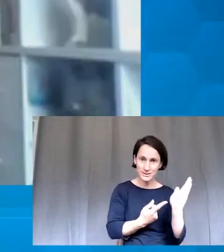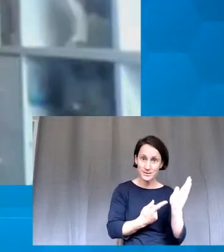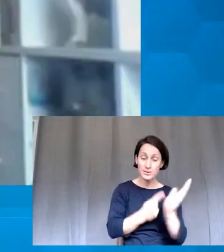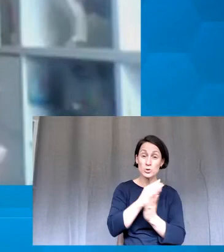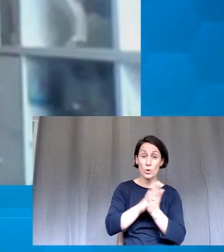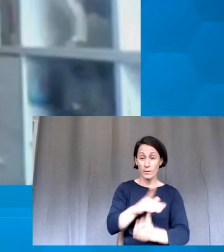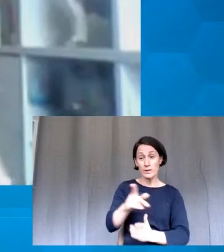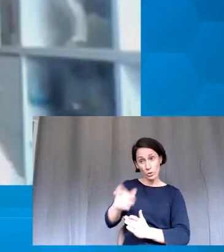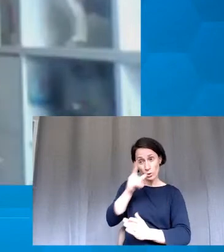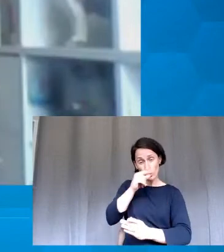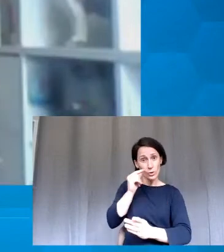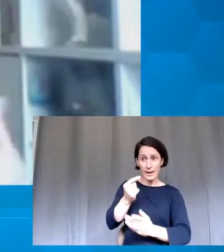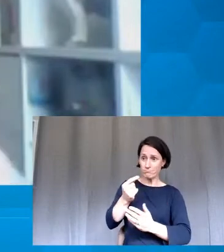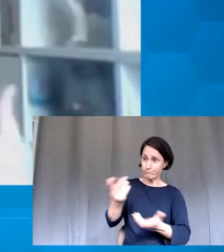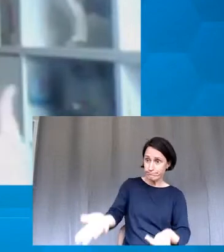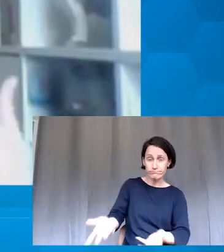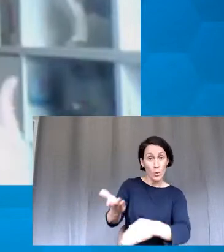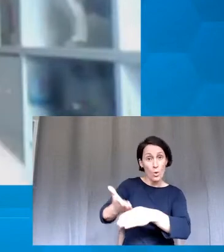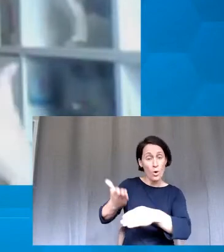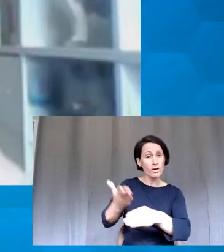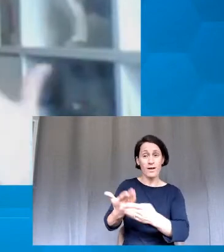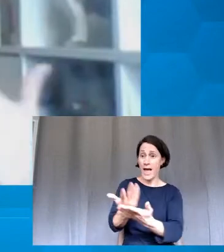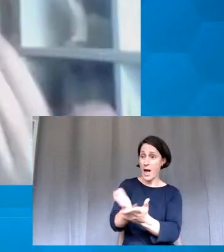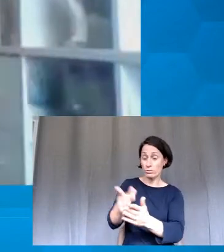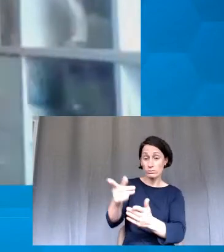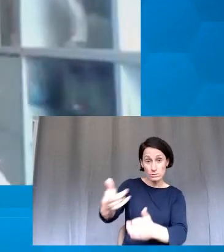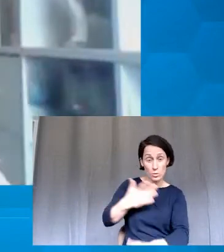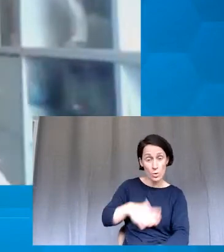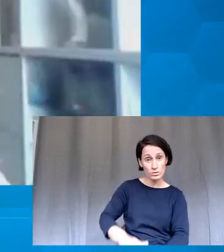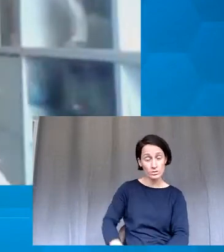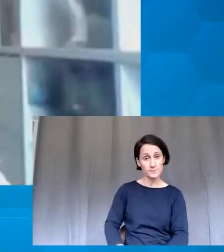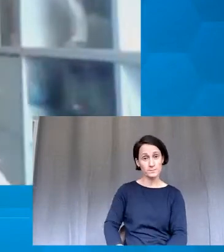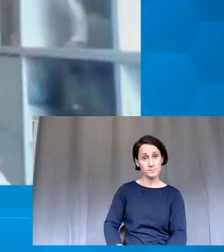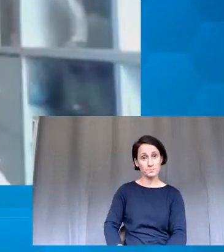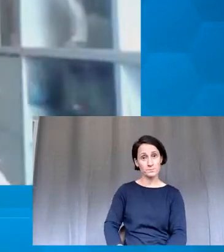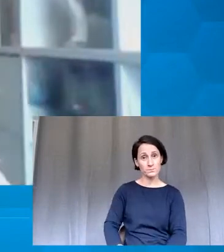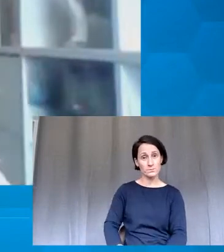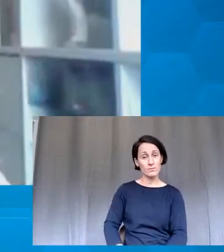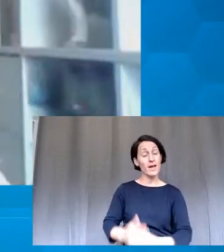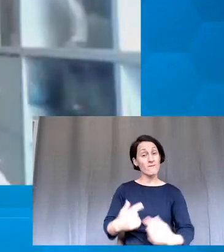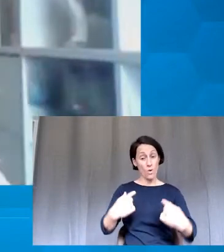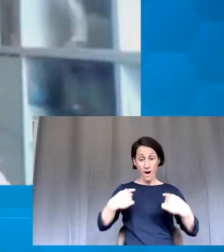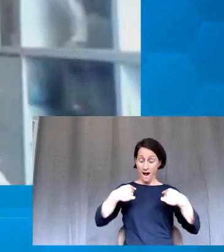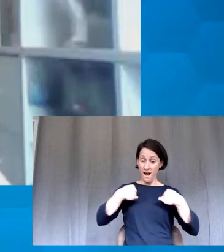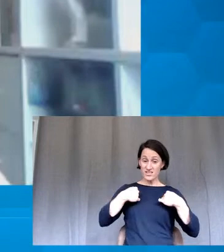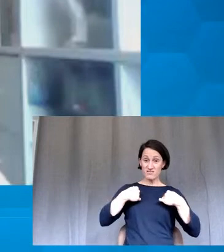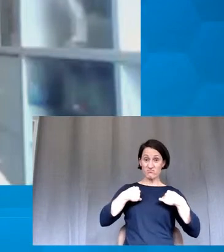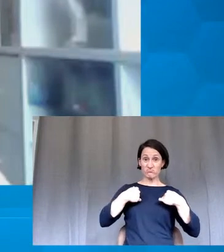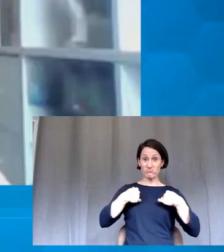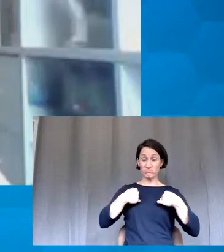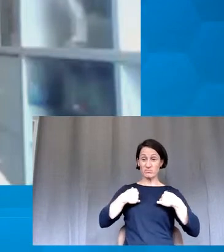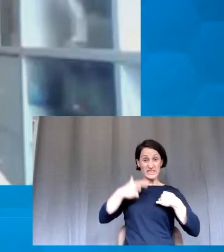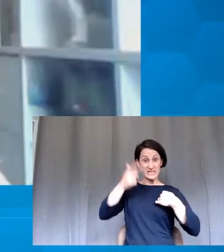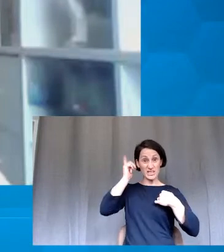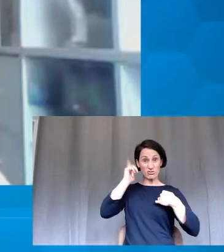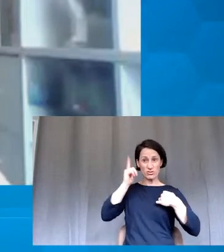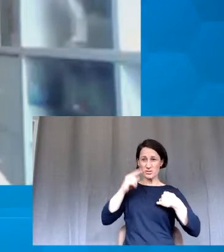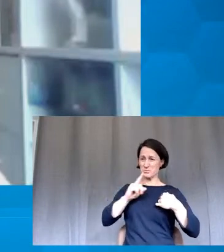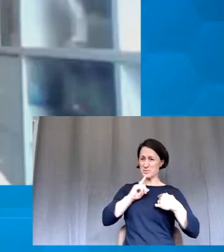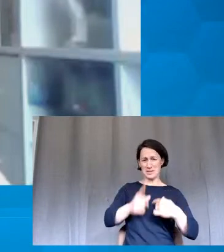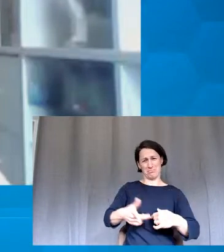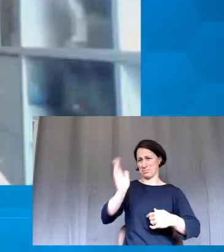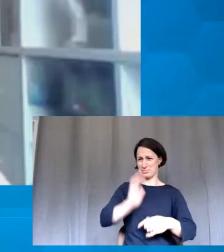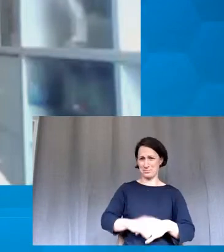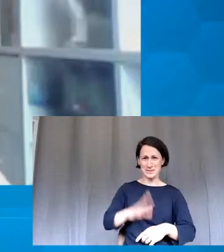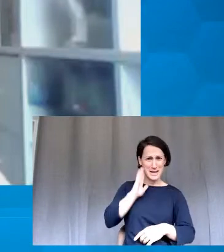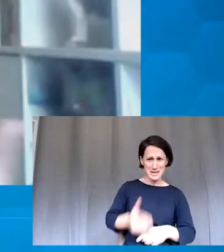And I think it's also, again, up to us educators to say, look, you should do it and it's not a big deal. There's no